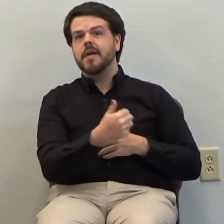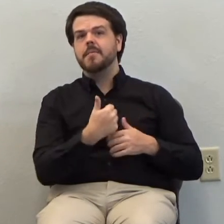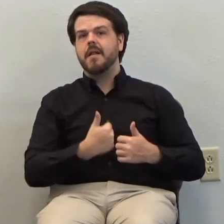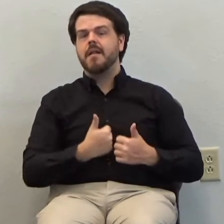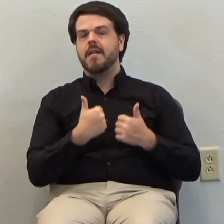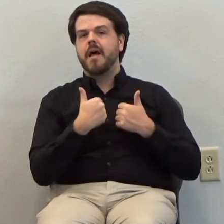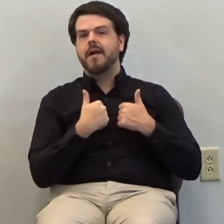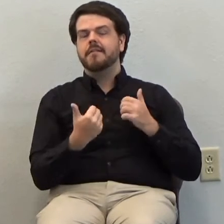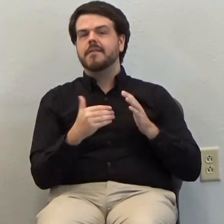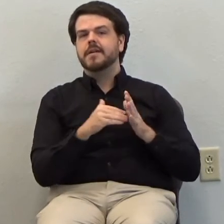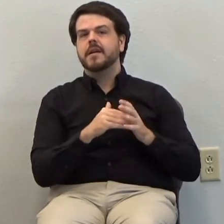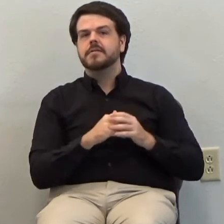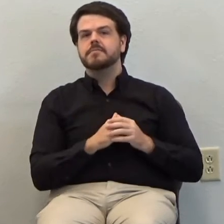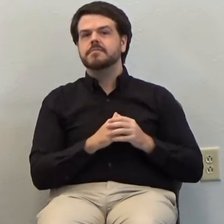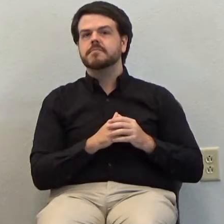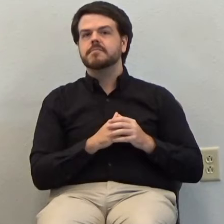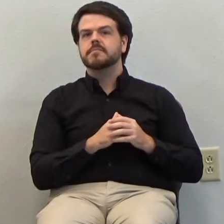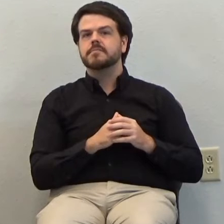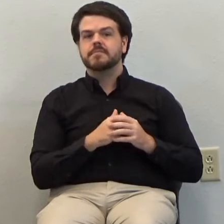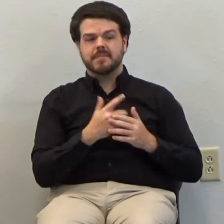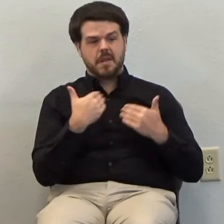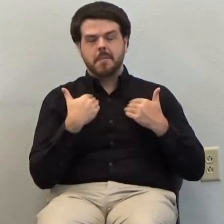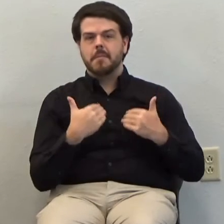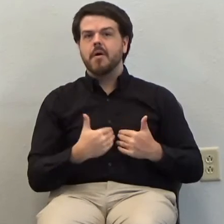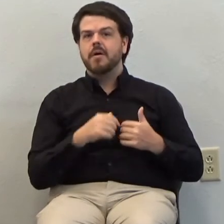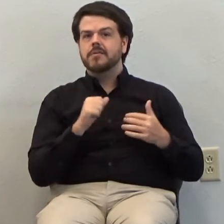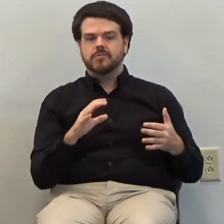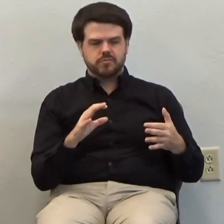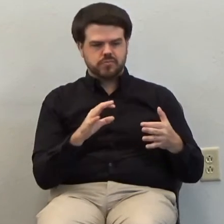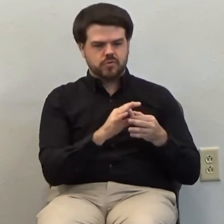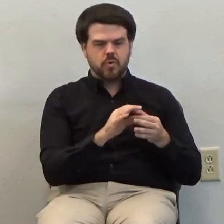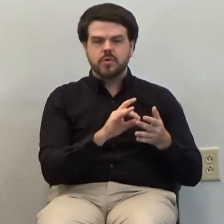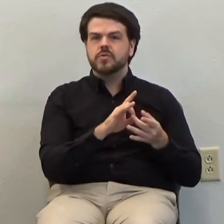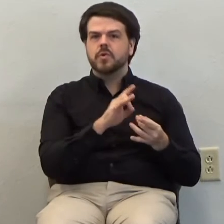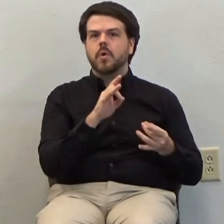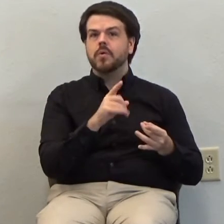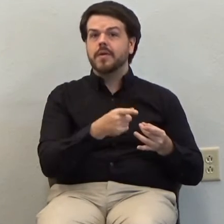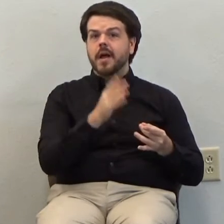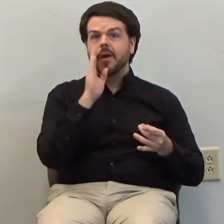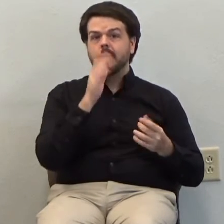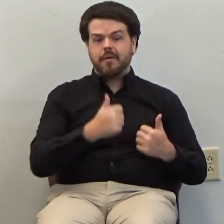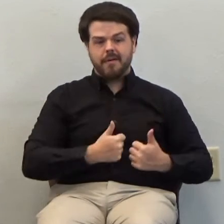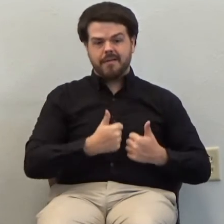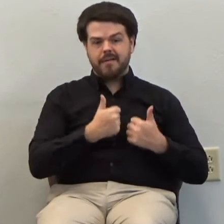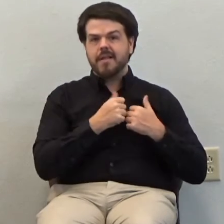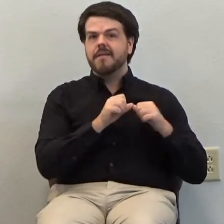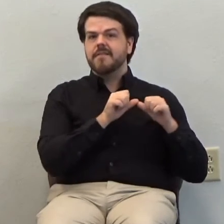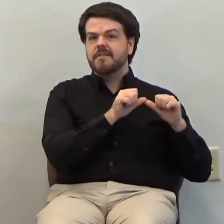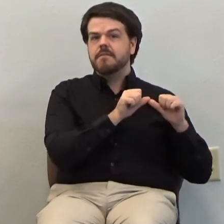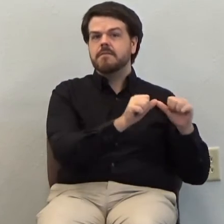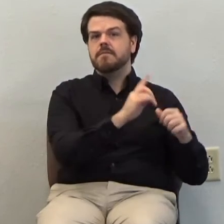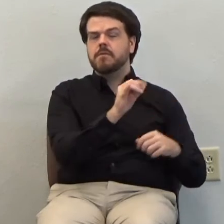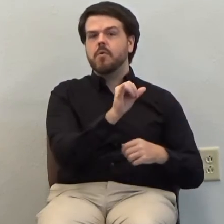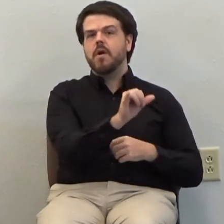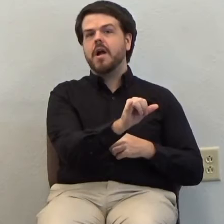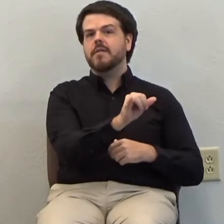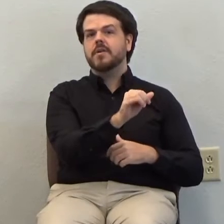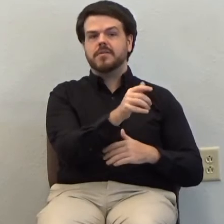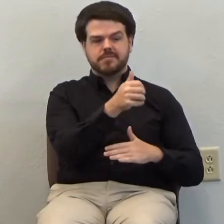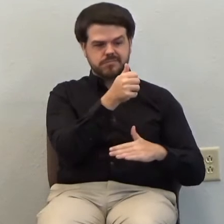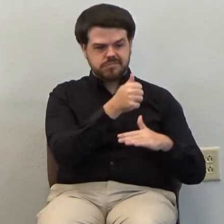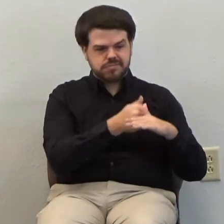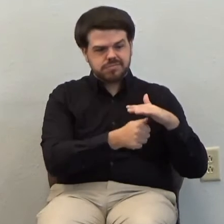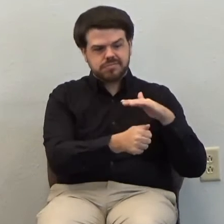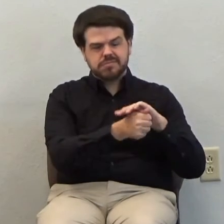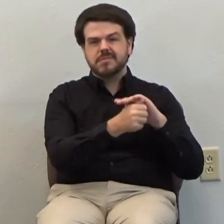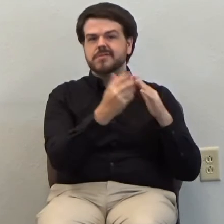He will give life to their bodies rejoining them to their souls. They will live forever in the dark lonely abyss